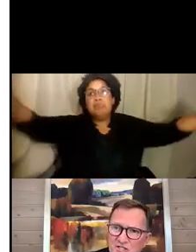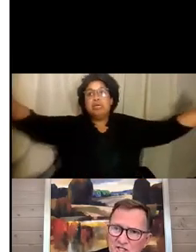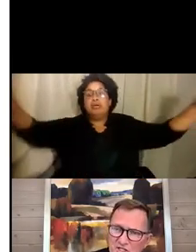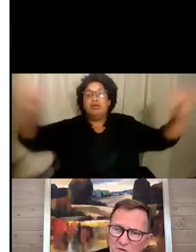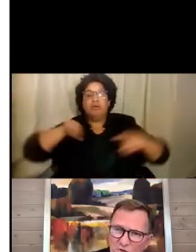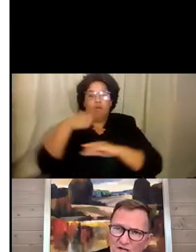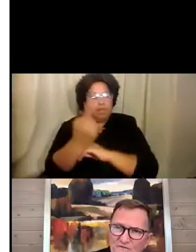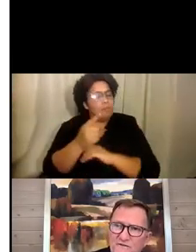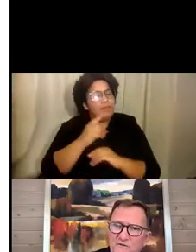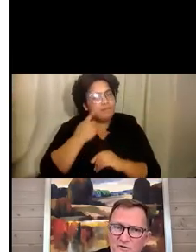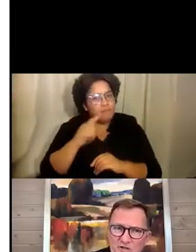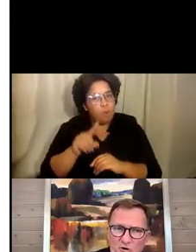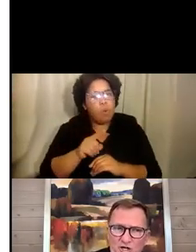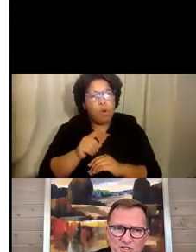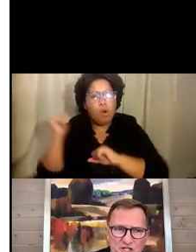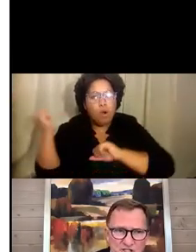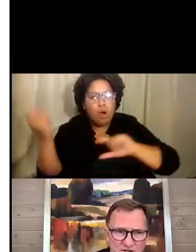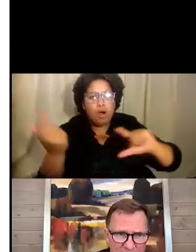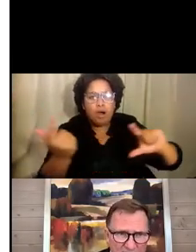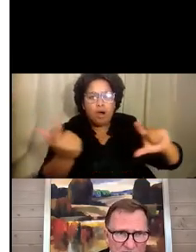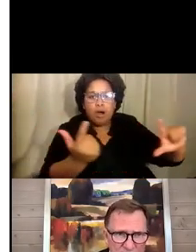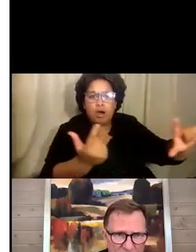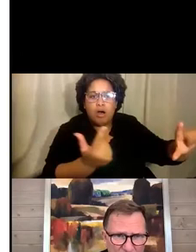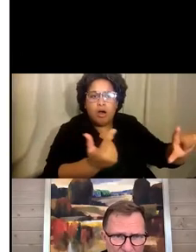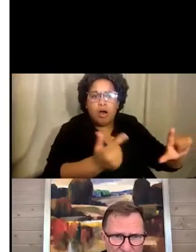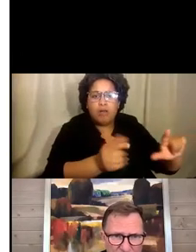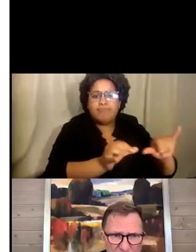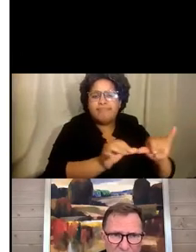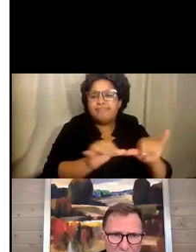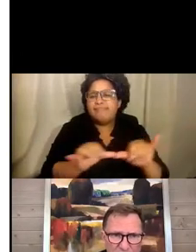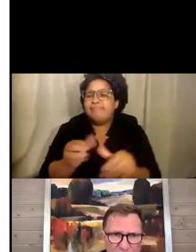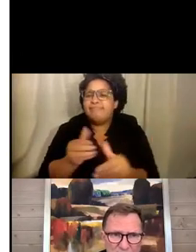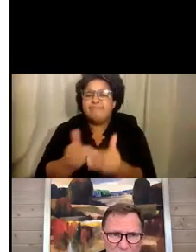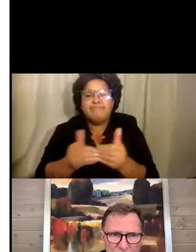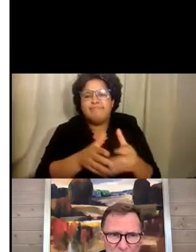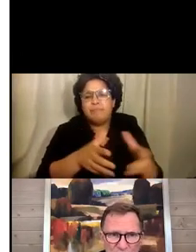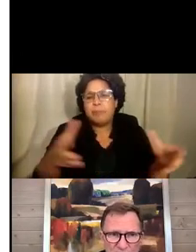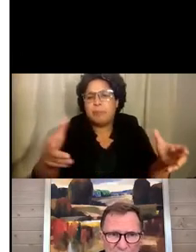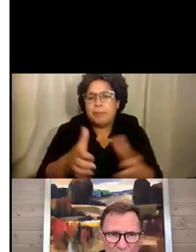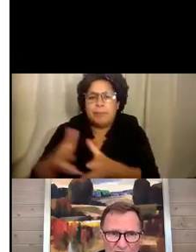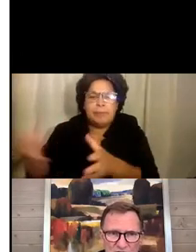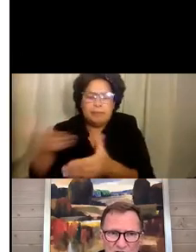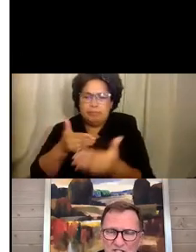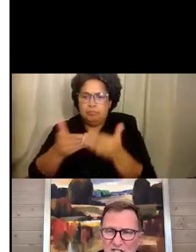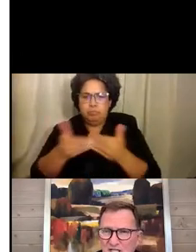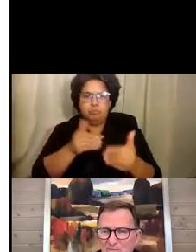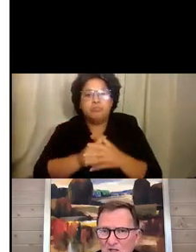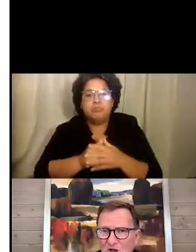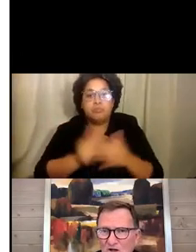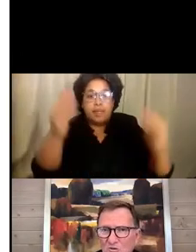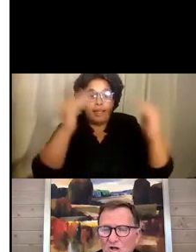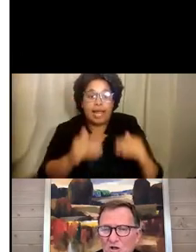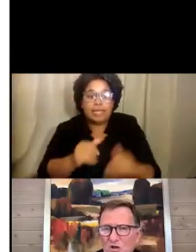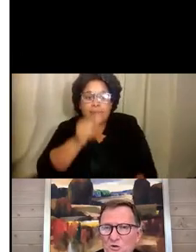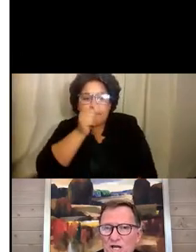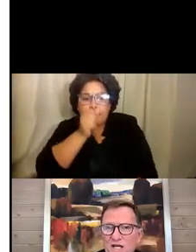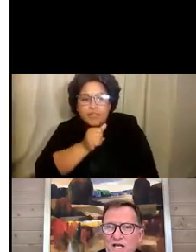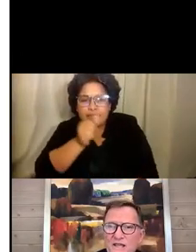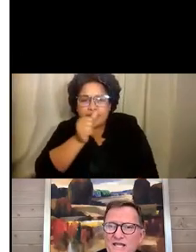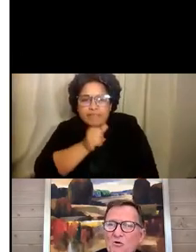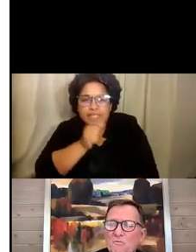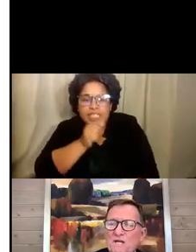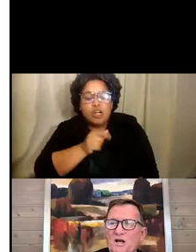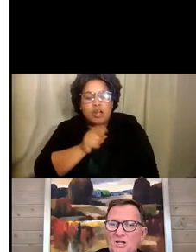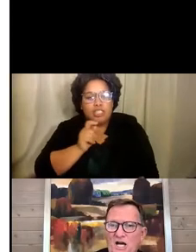This is relevant for organizations of any size. Next is to persevere, adjust and adapt along the way.